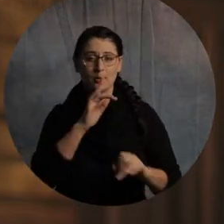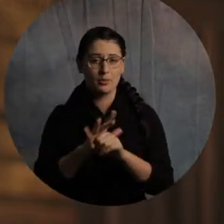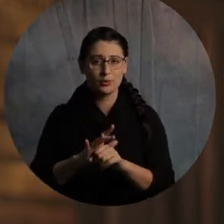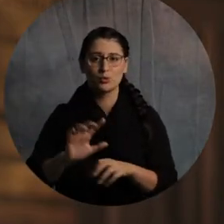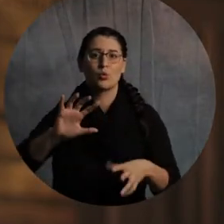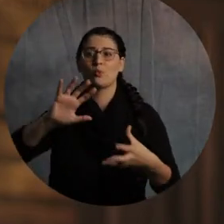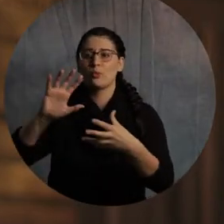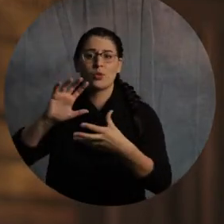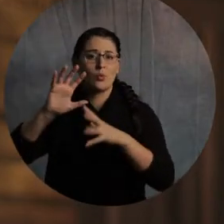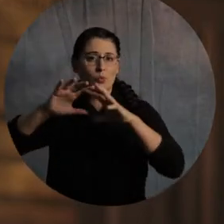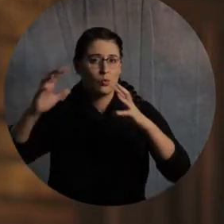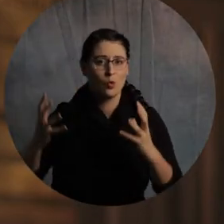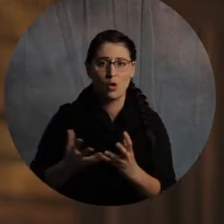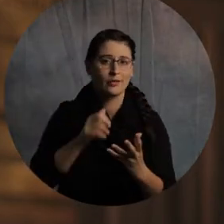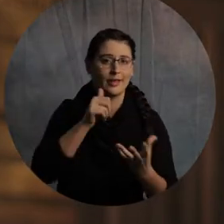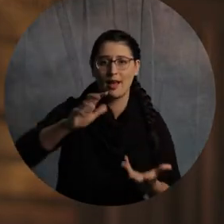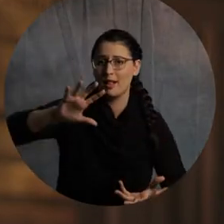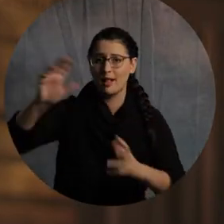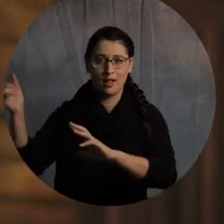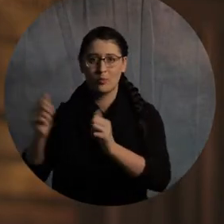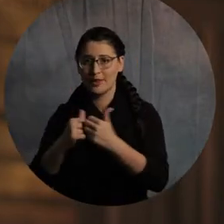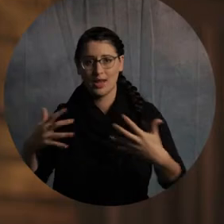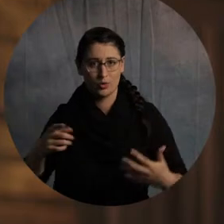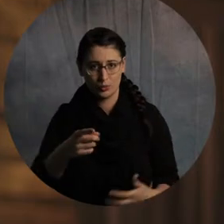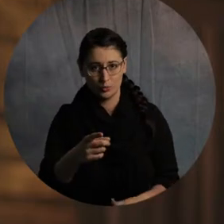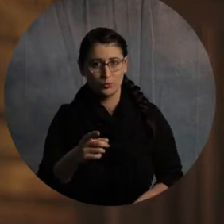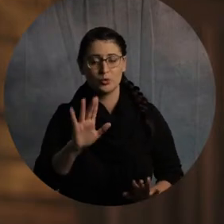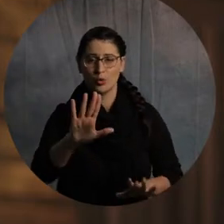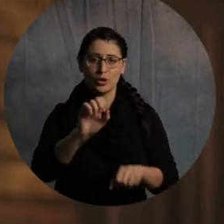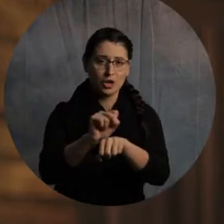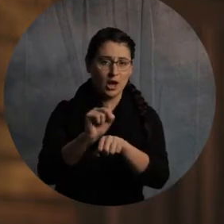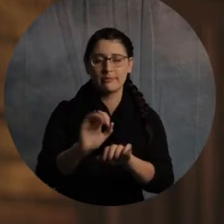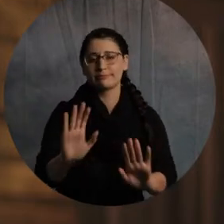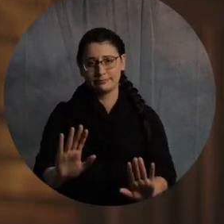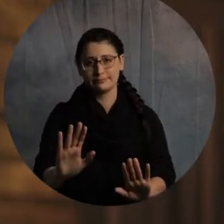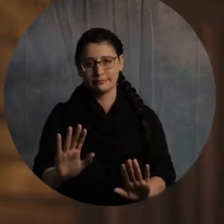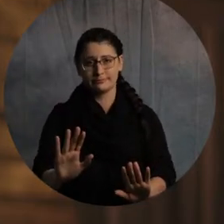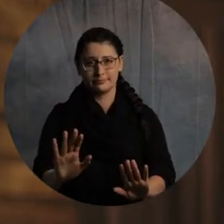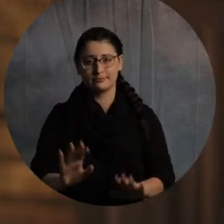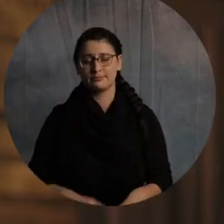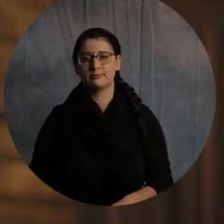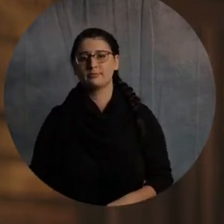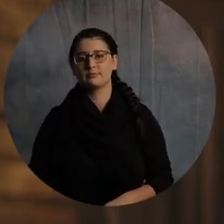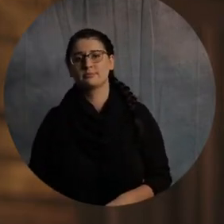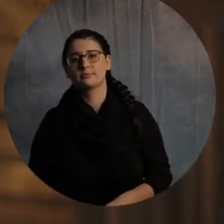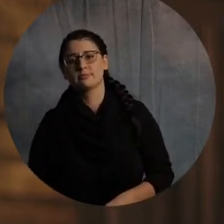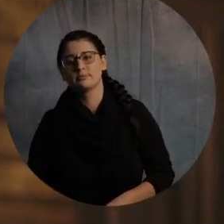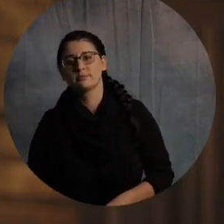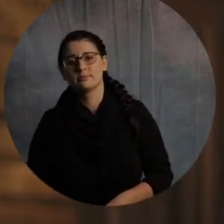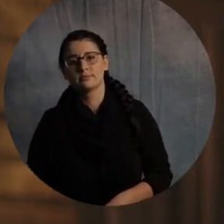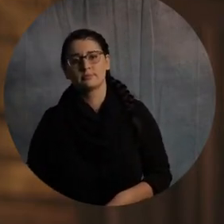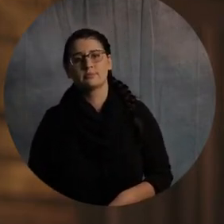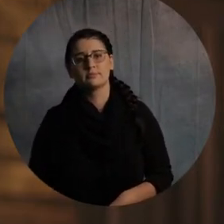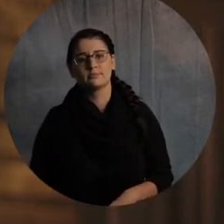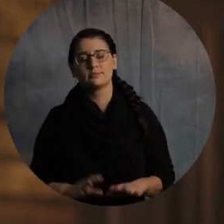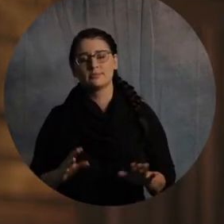really doesn't matter that much. Including me. You're just super saying, oh, yeah, I bet you think yours matters. No, don't. I really think I'm very replaceable.